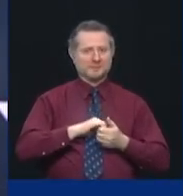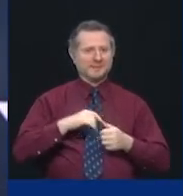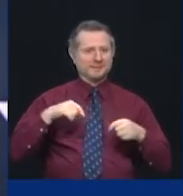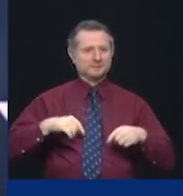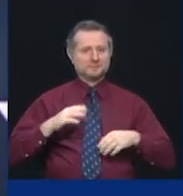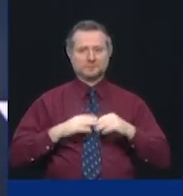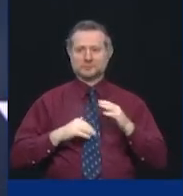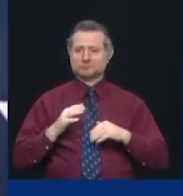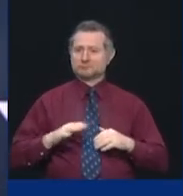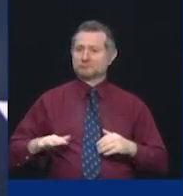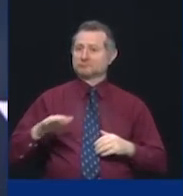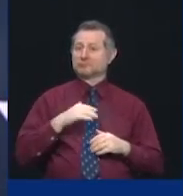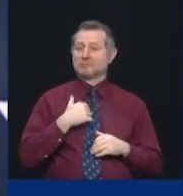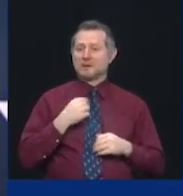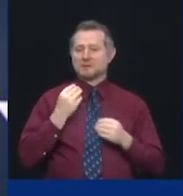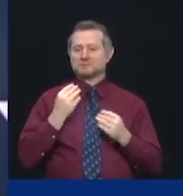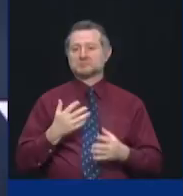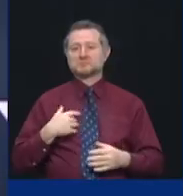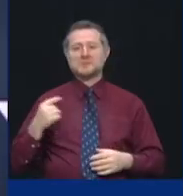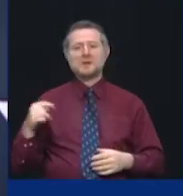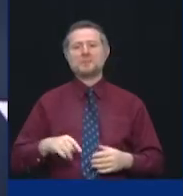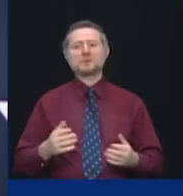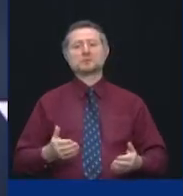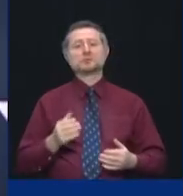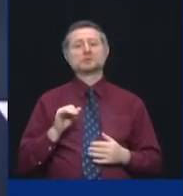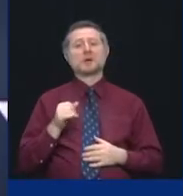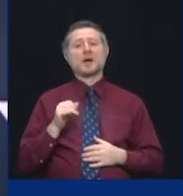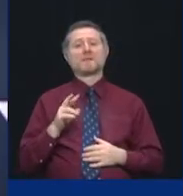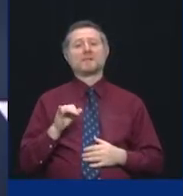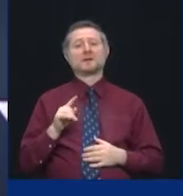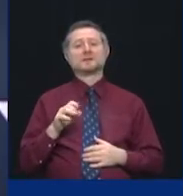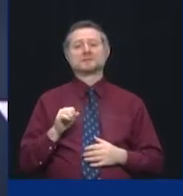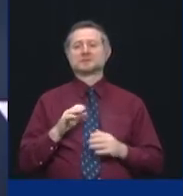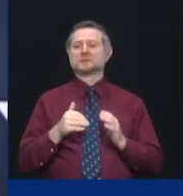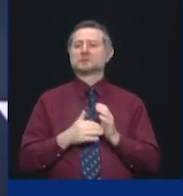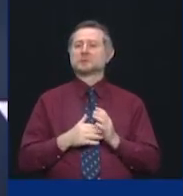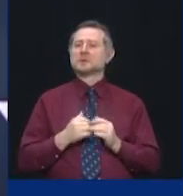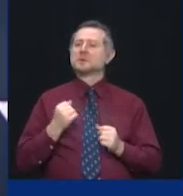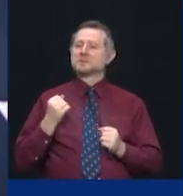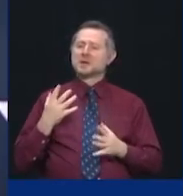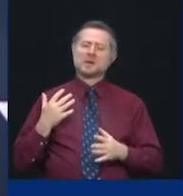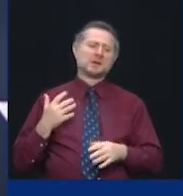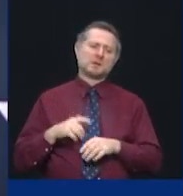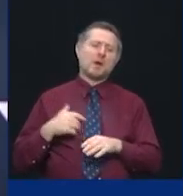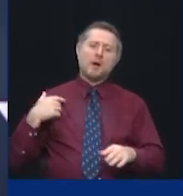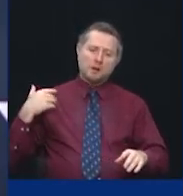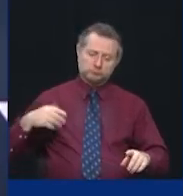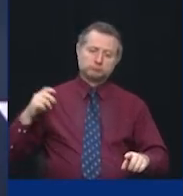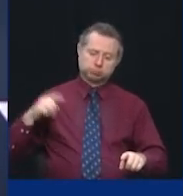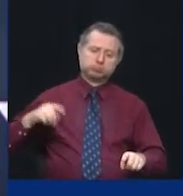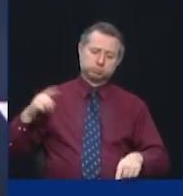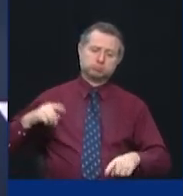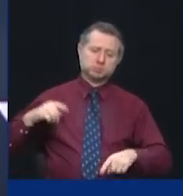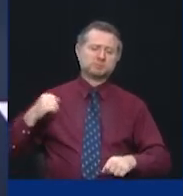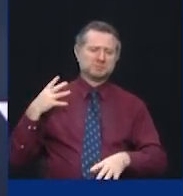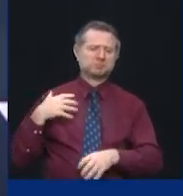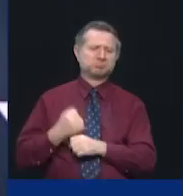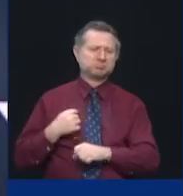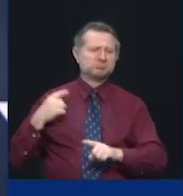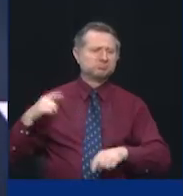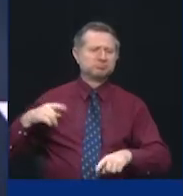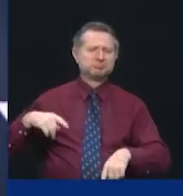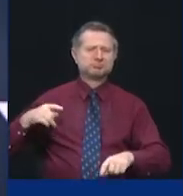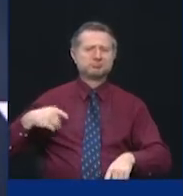I've been to Javits countless times over the years, but I was just saying to